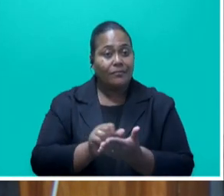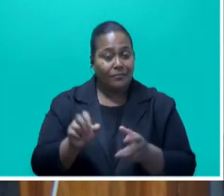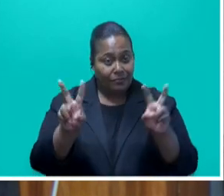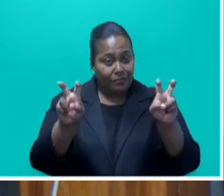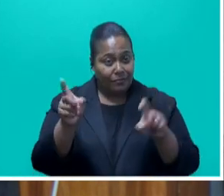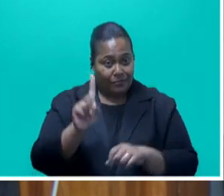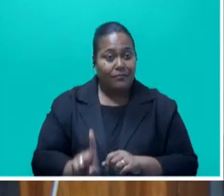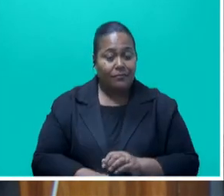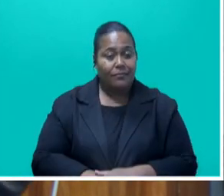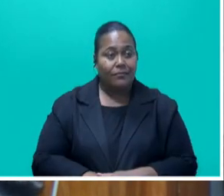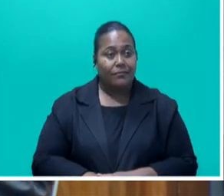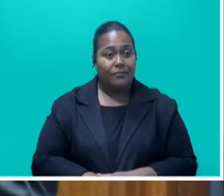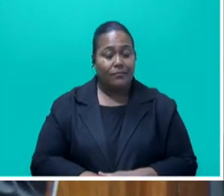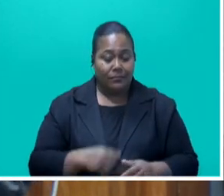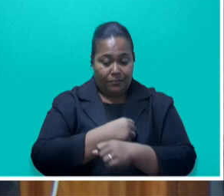I think in our region,